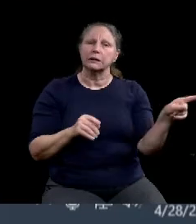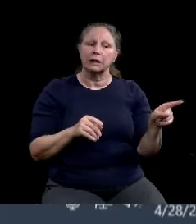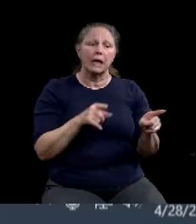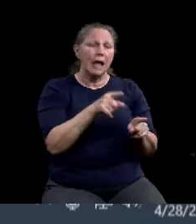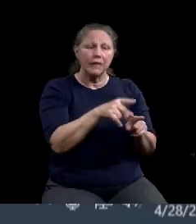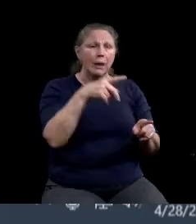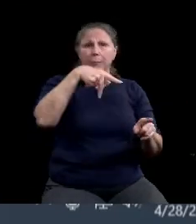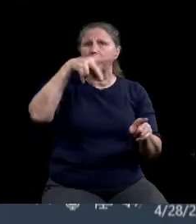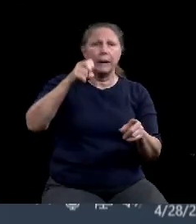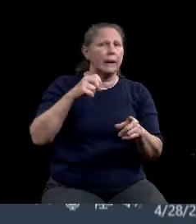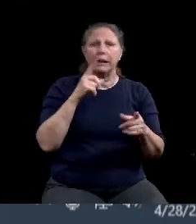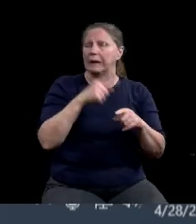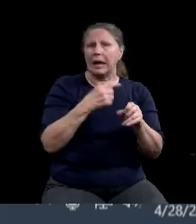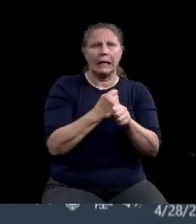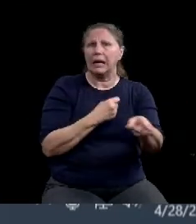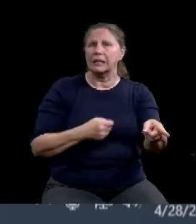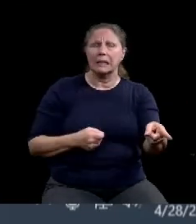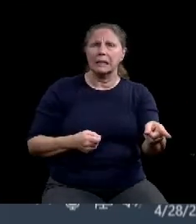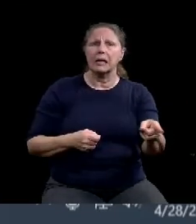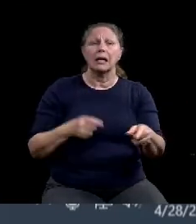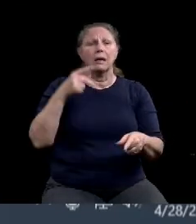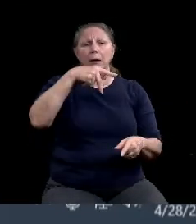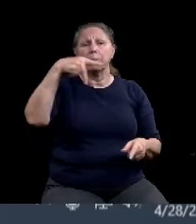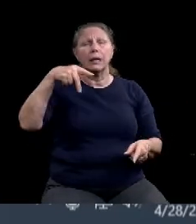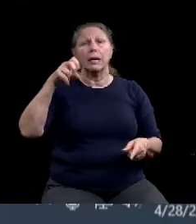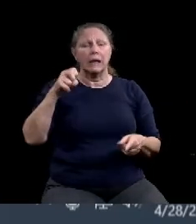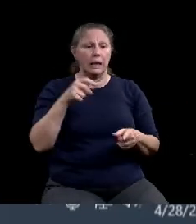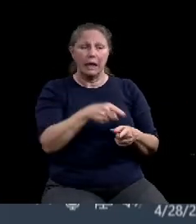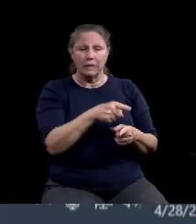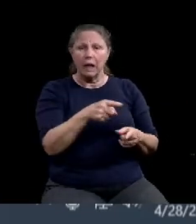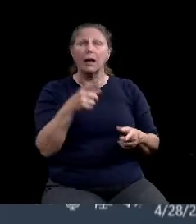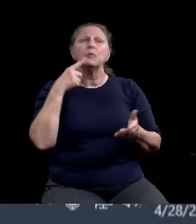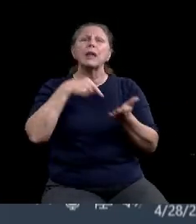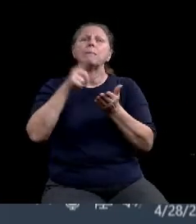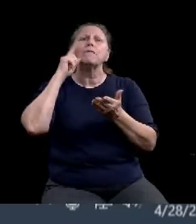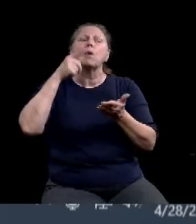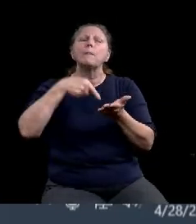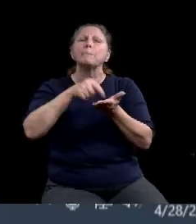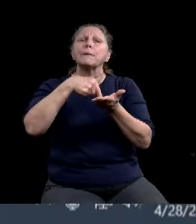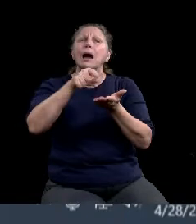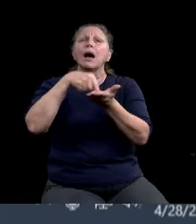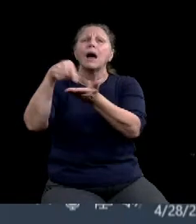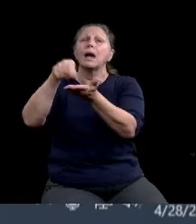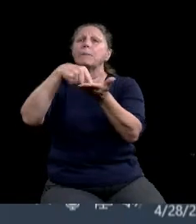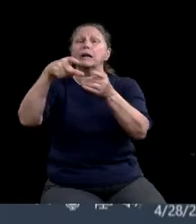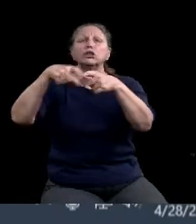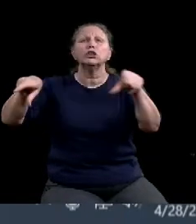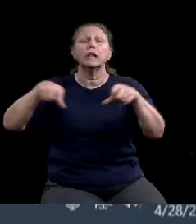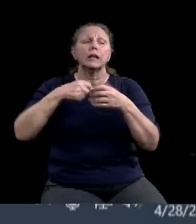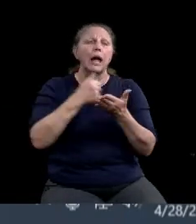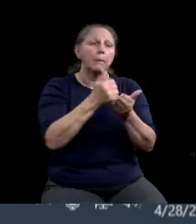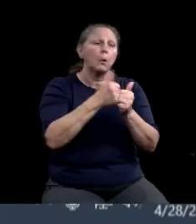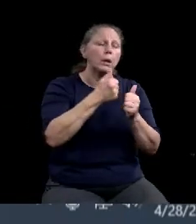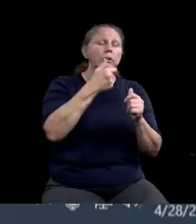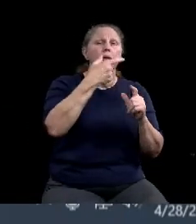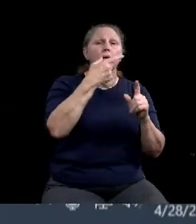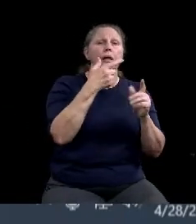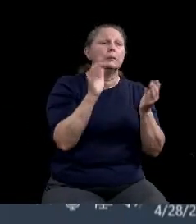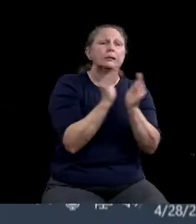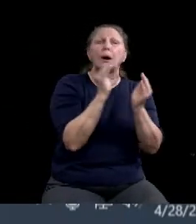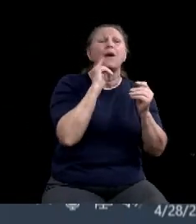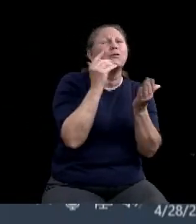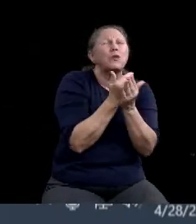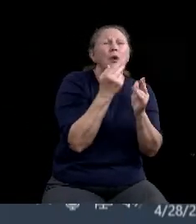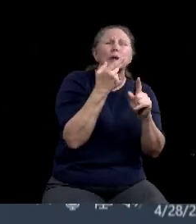is doing with payroll, rent, and utilities. So most of these funds, I think, will circulate within